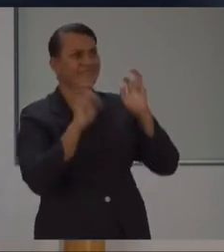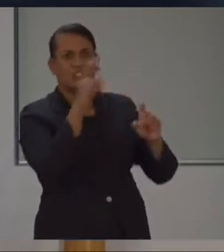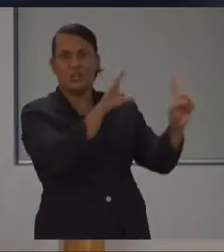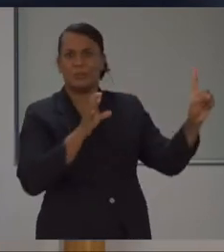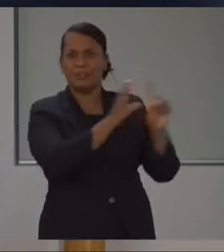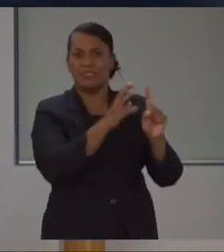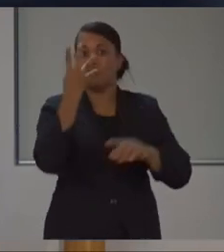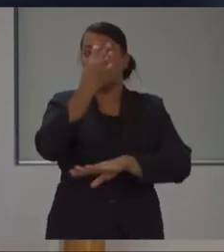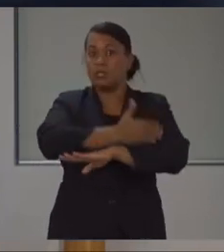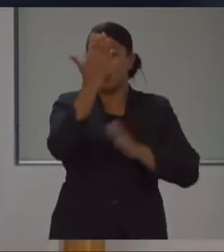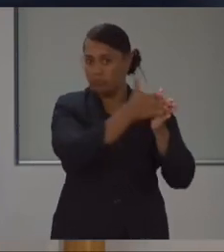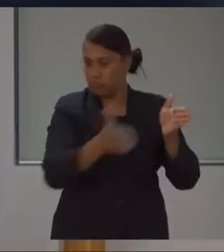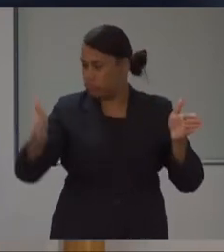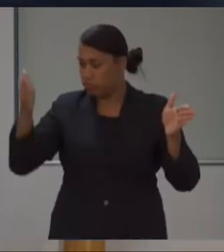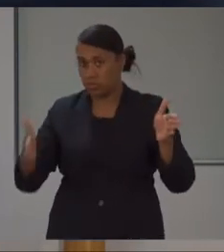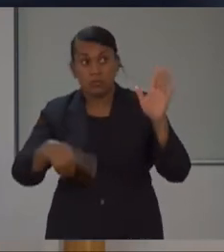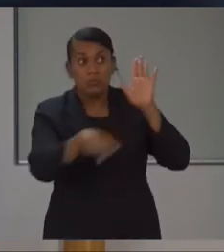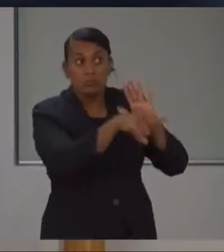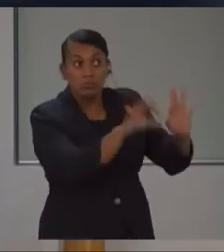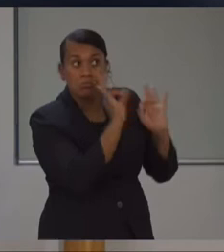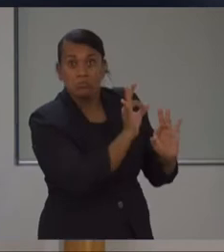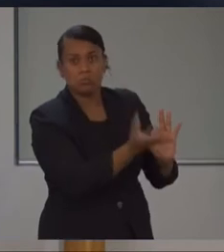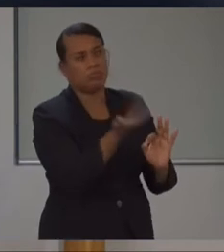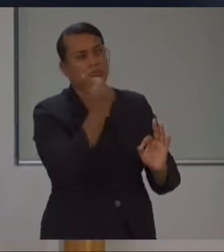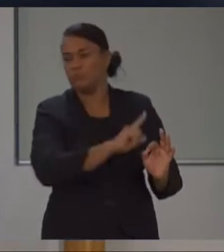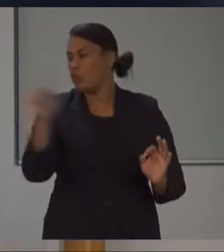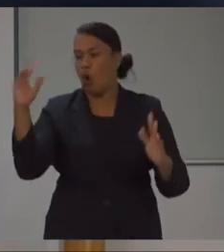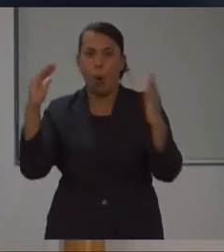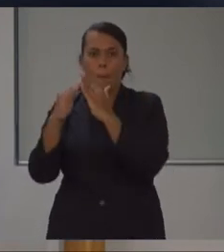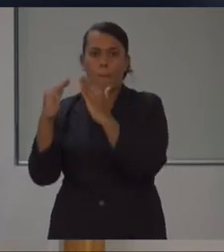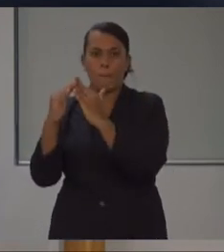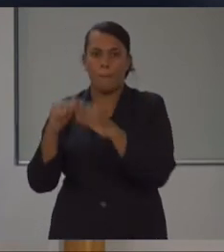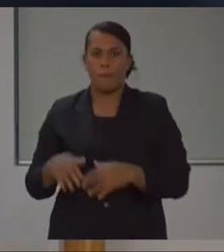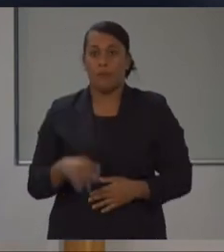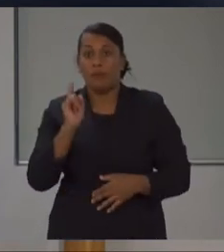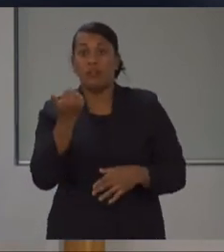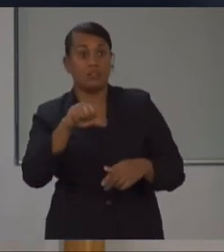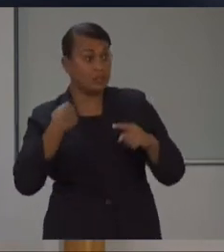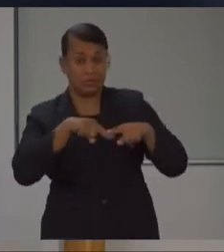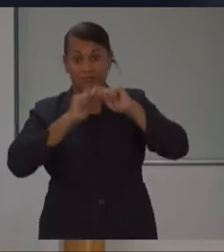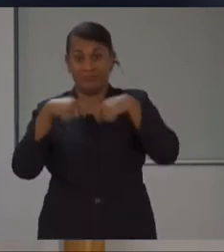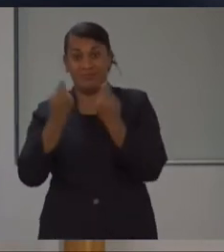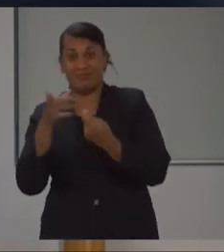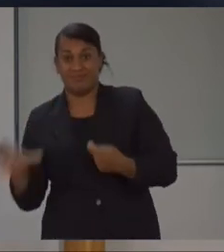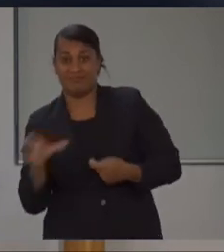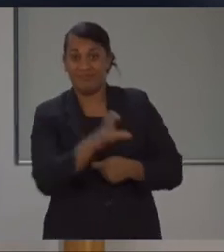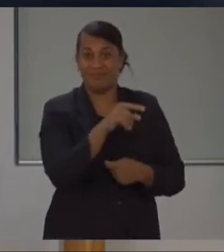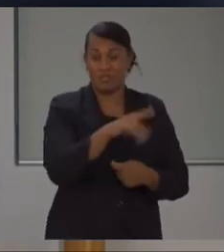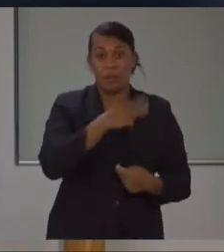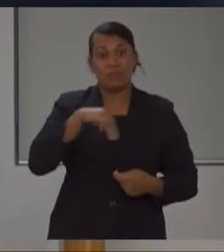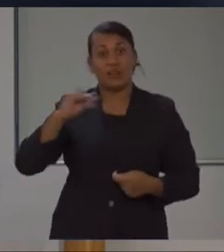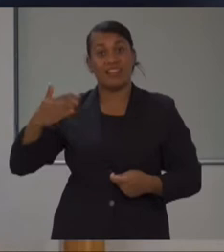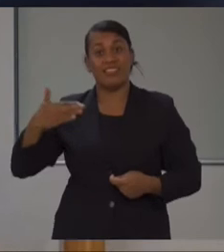And now on home isolation and now quarantine enforcement teams, which are made out of Minister of Health officials and also other stakeholders,